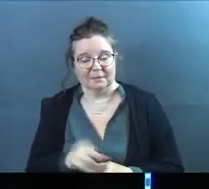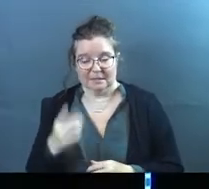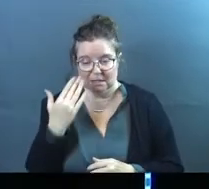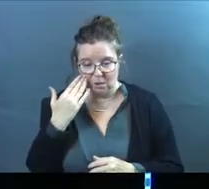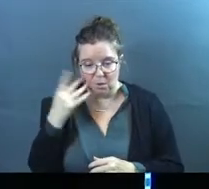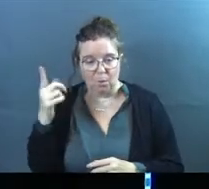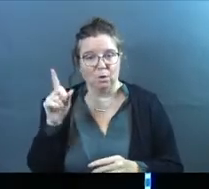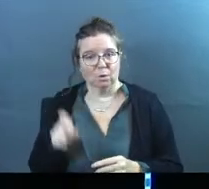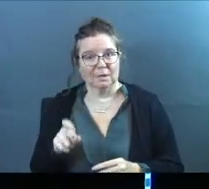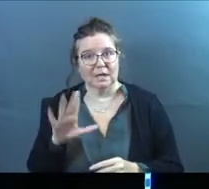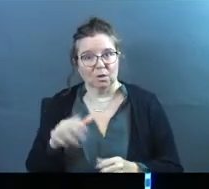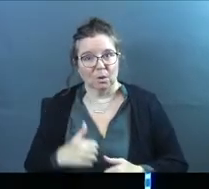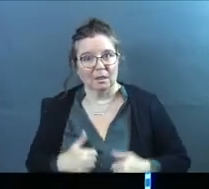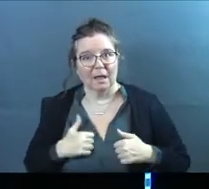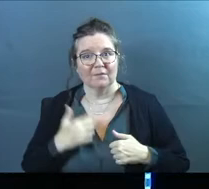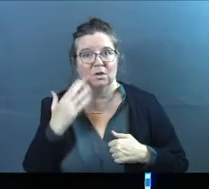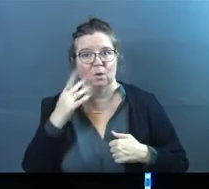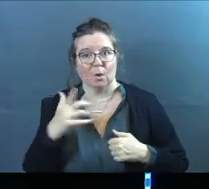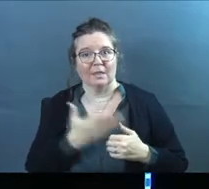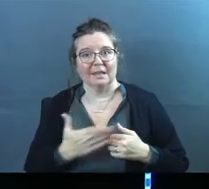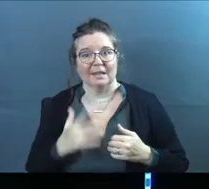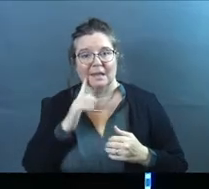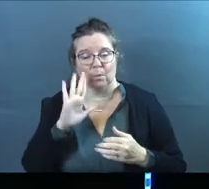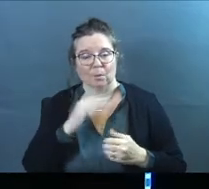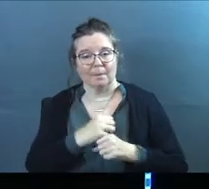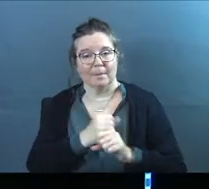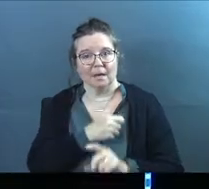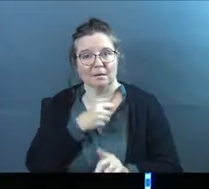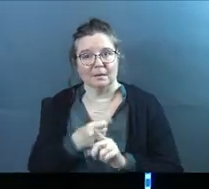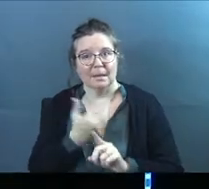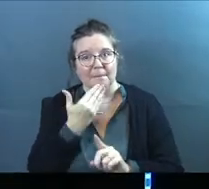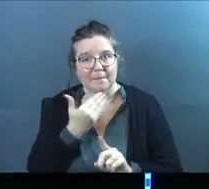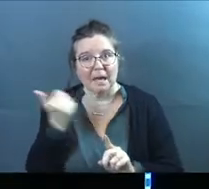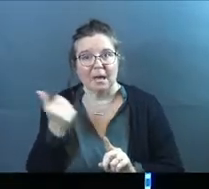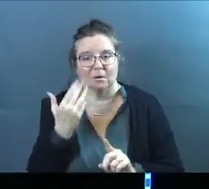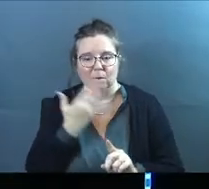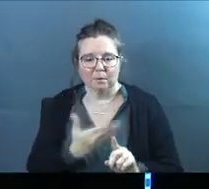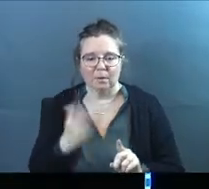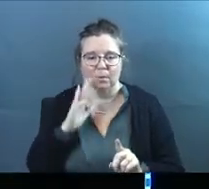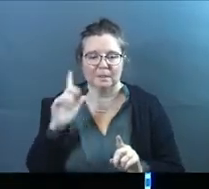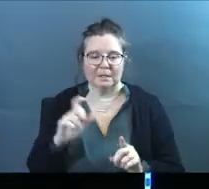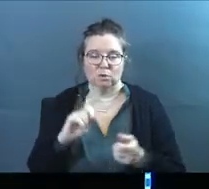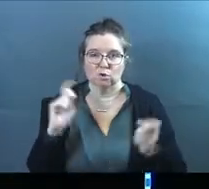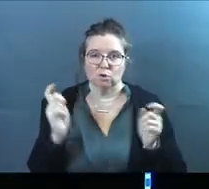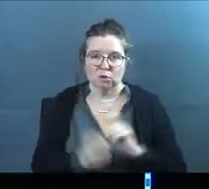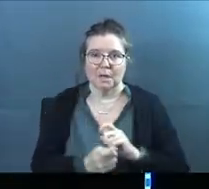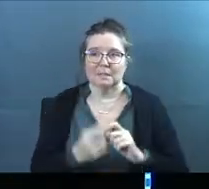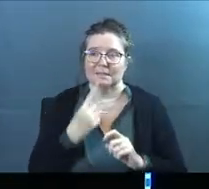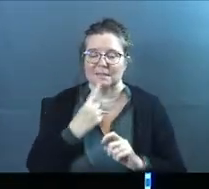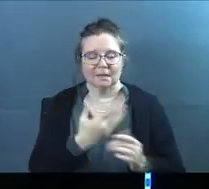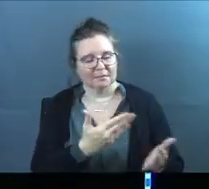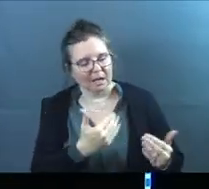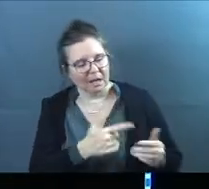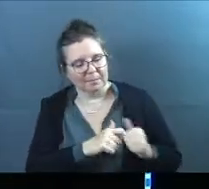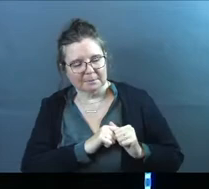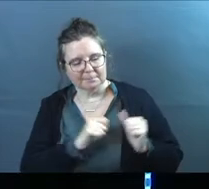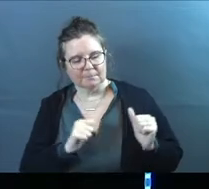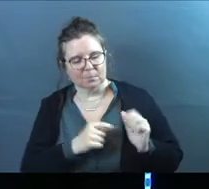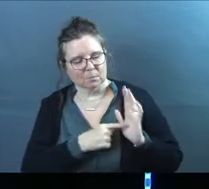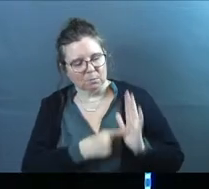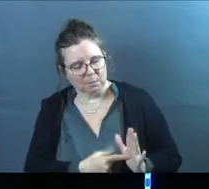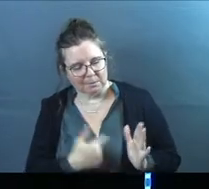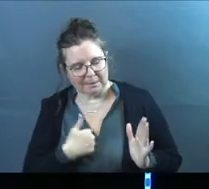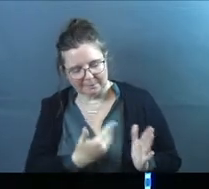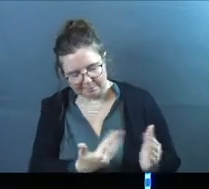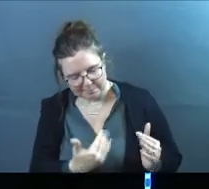He knows what you need in your life. He knows the things that are going to make it better. He knows the things that we need to change. And he's saying, just come be real with me.